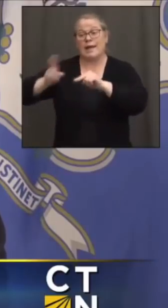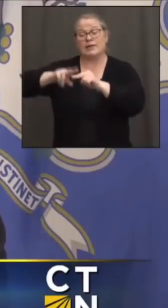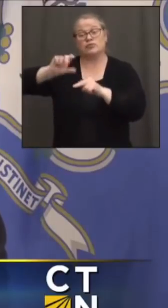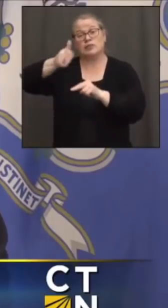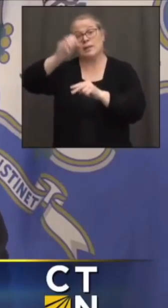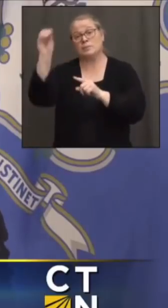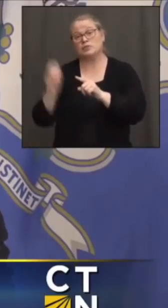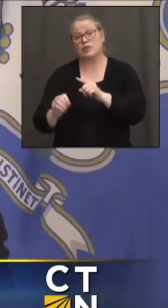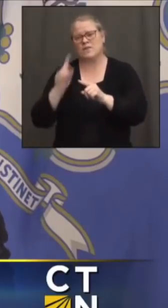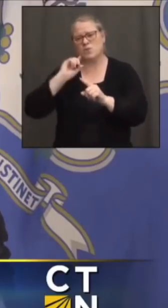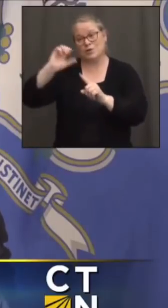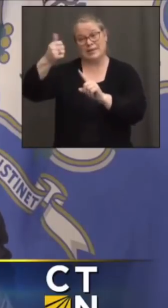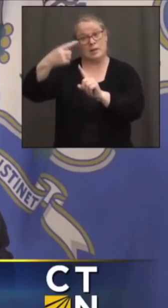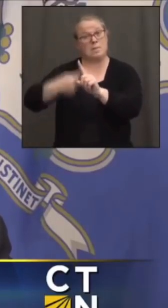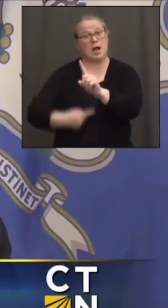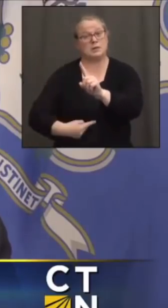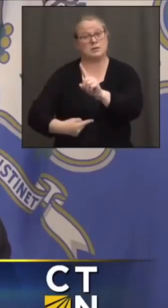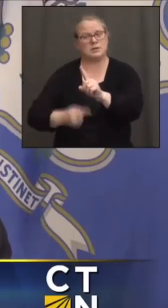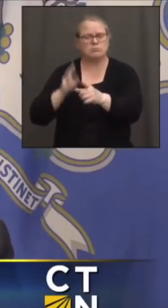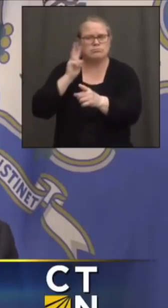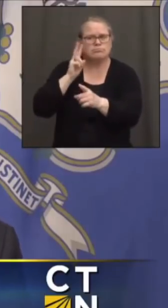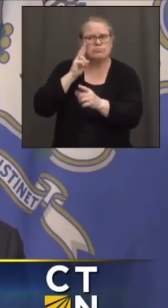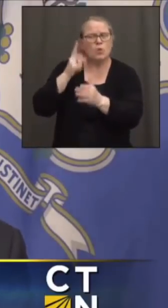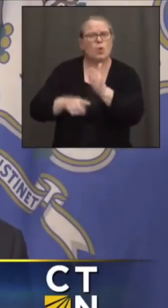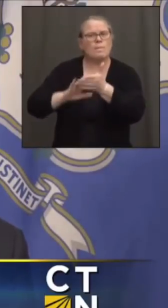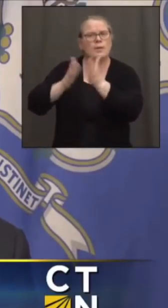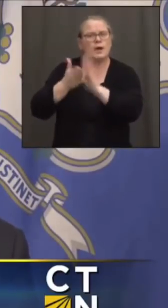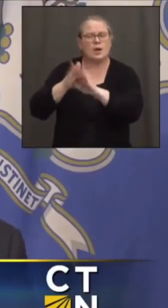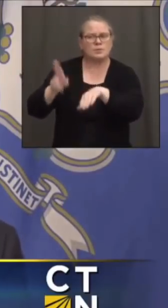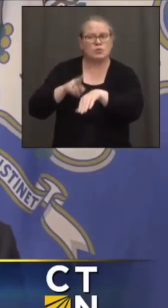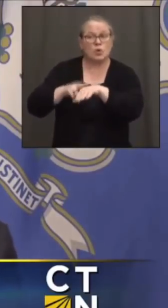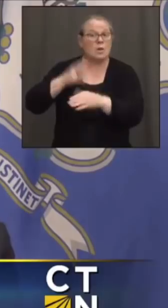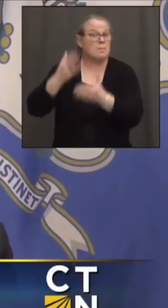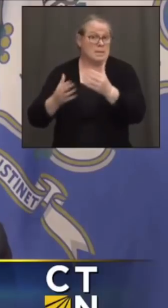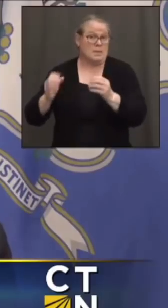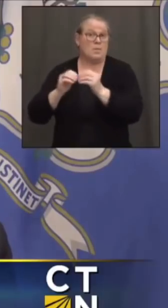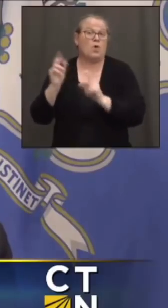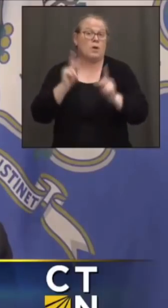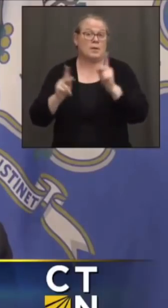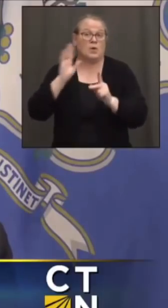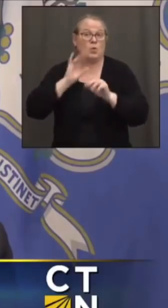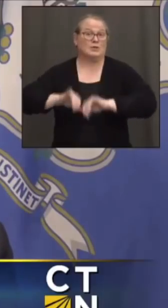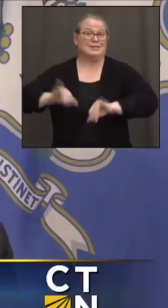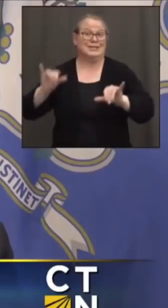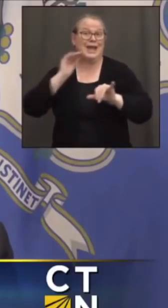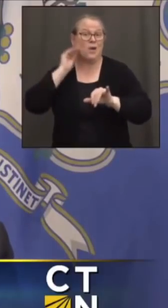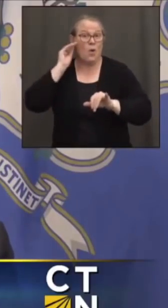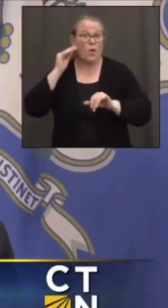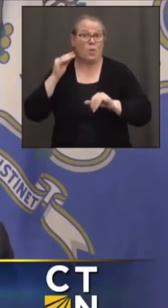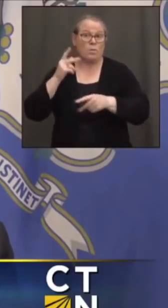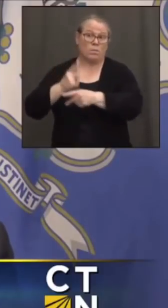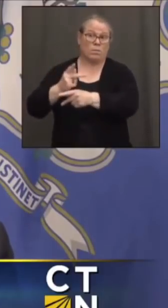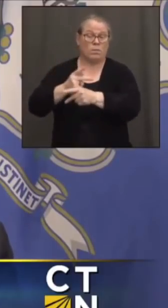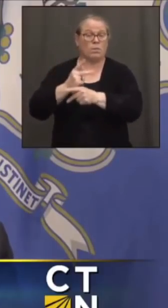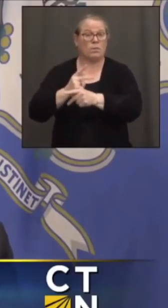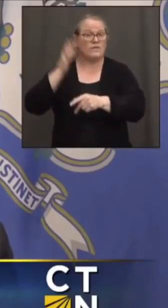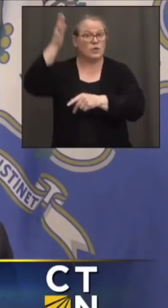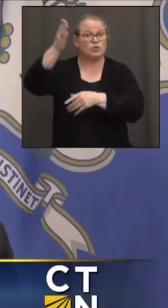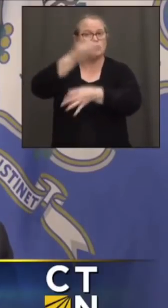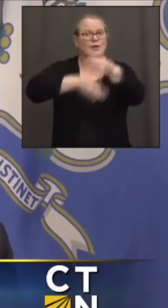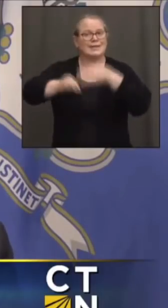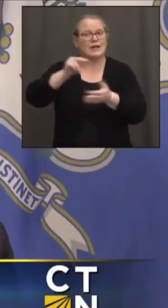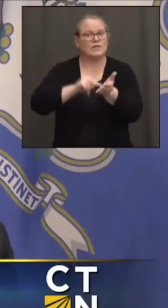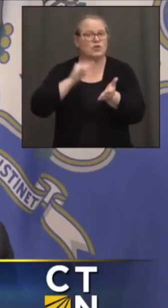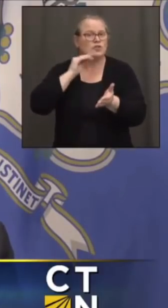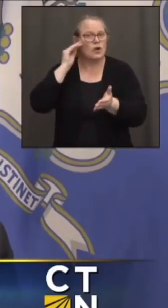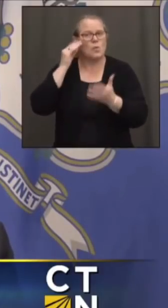10 months. And let's see what the norm looks like. Maybe more people are going to be doing home health care in the future, and we're going to make sure we have an industry